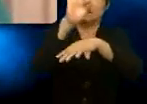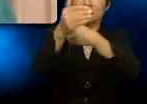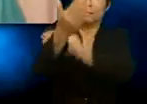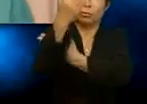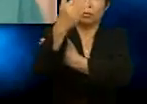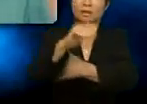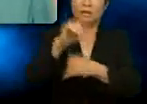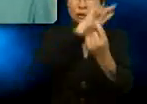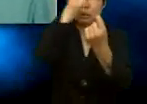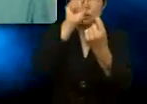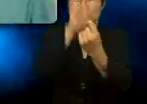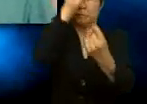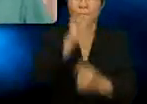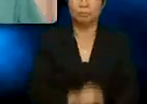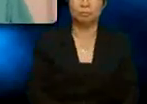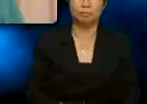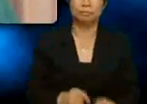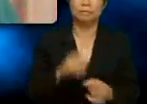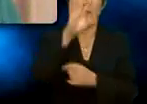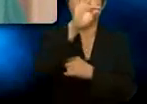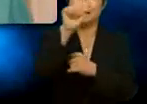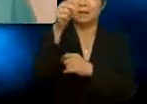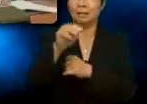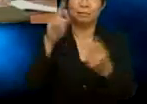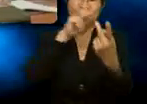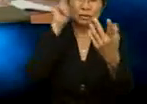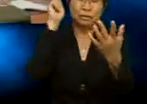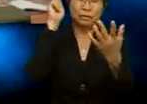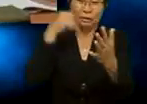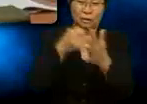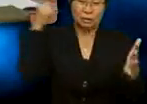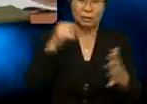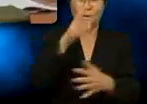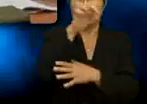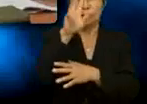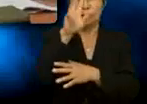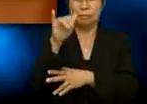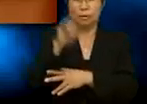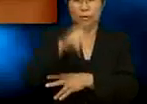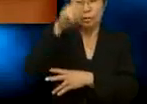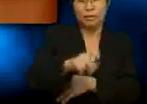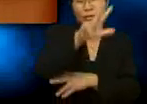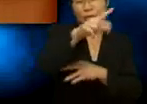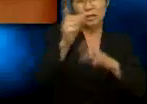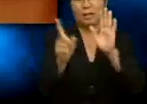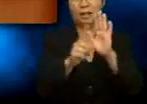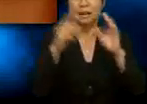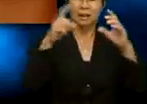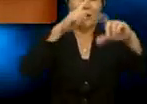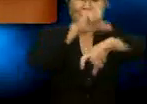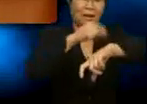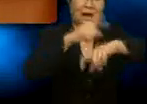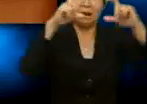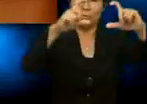Marvin, you are going to need at least three alarm clocks to wake you up. Oh yeah, sure. Make that four. He might need a school bell.